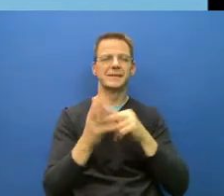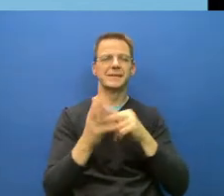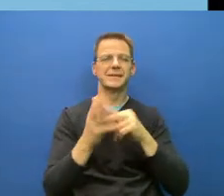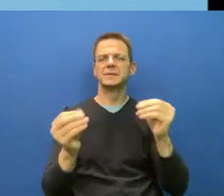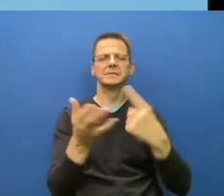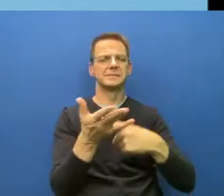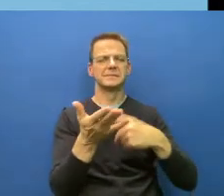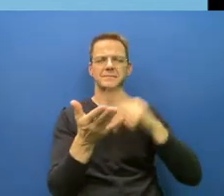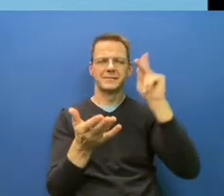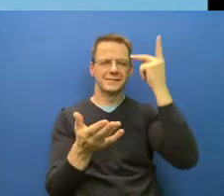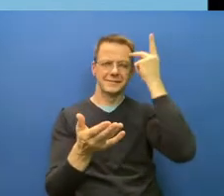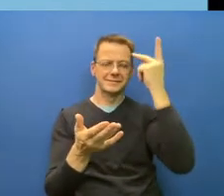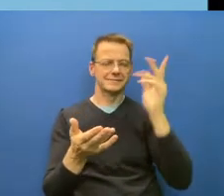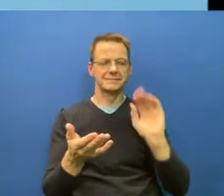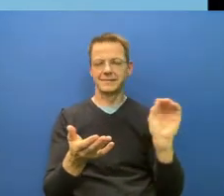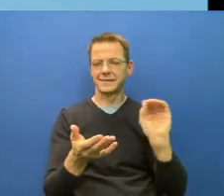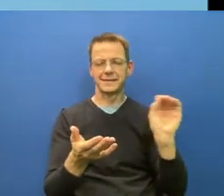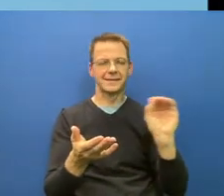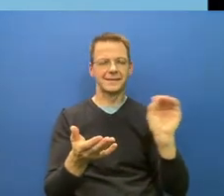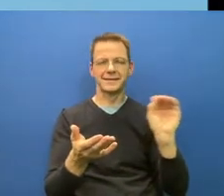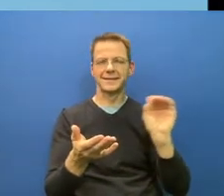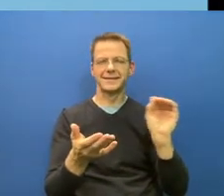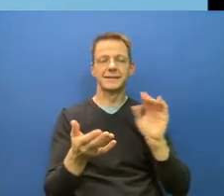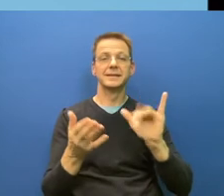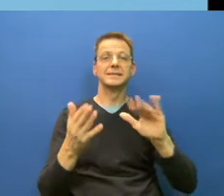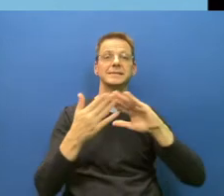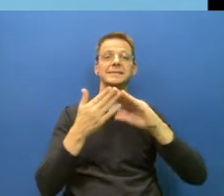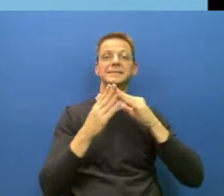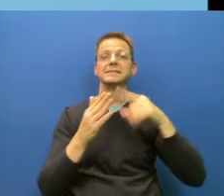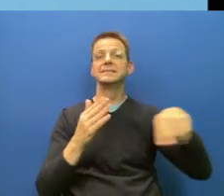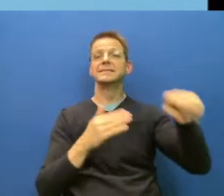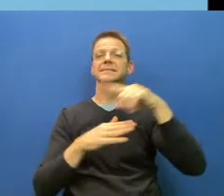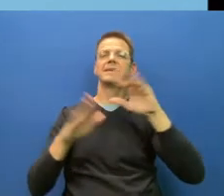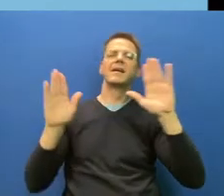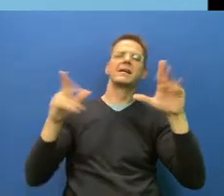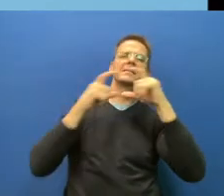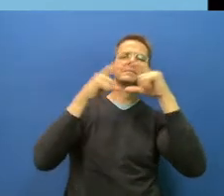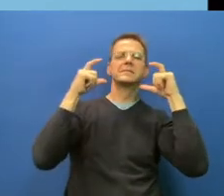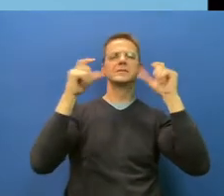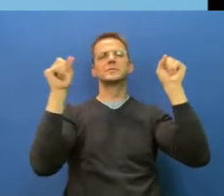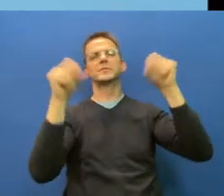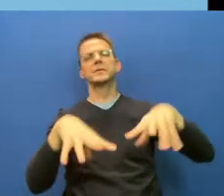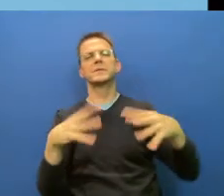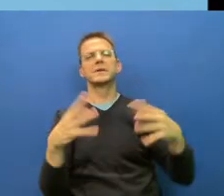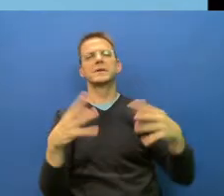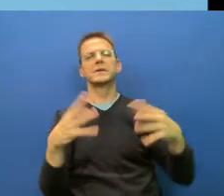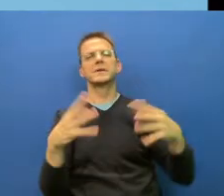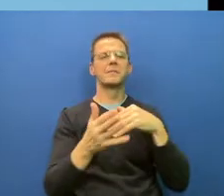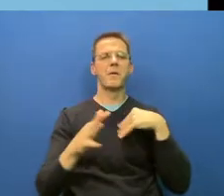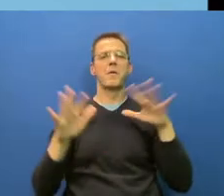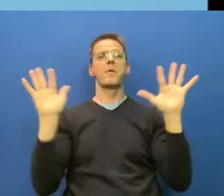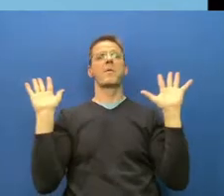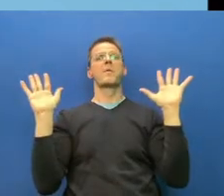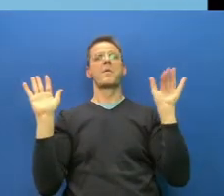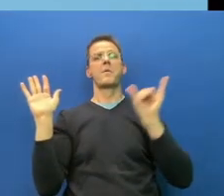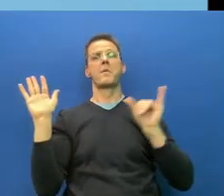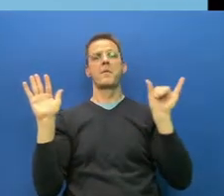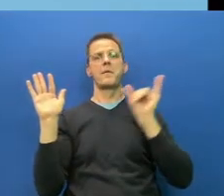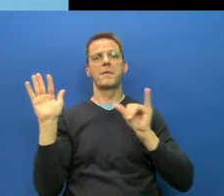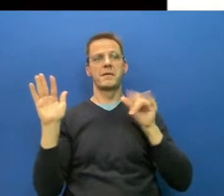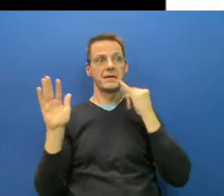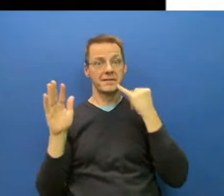If they drop mask mandates, and then we drop more measures, then our cases will just start going up again,